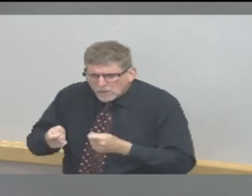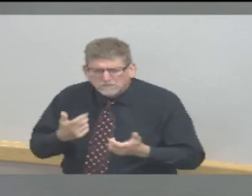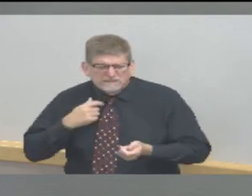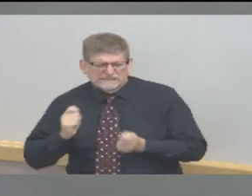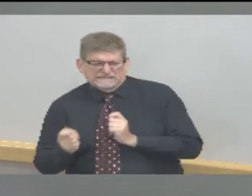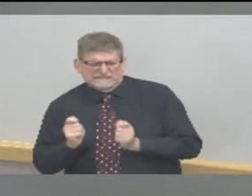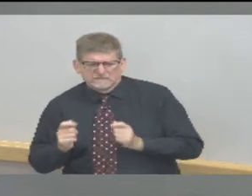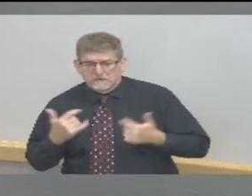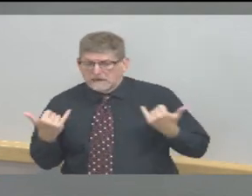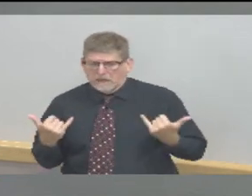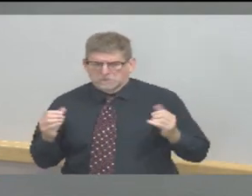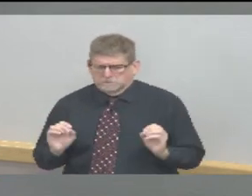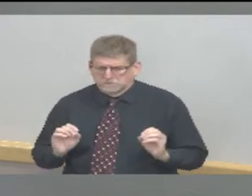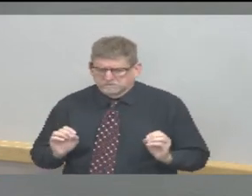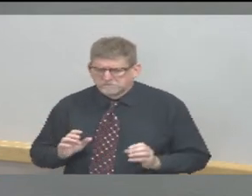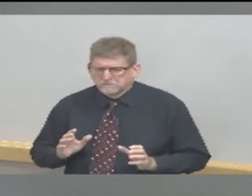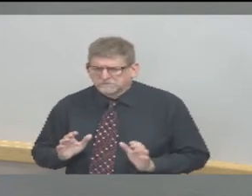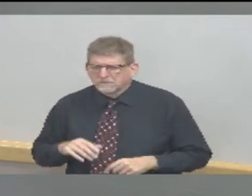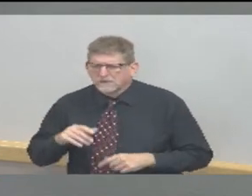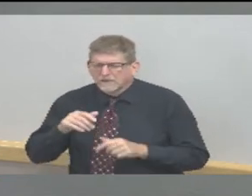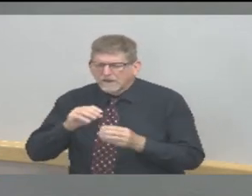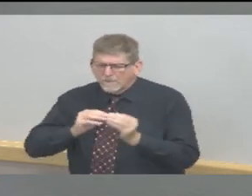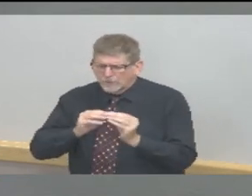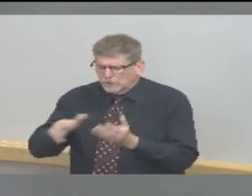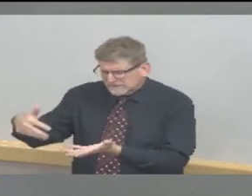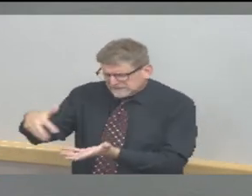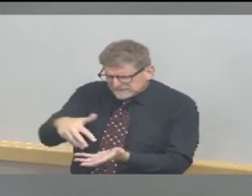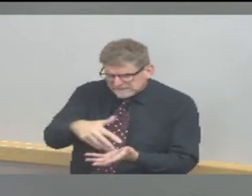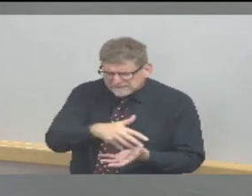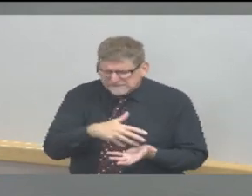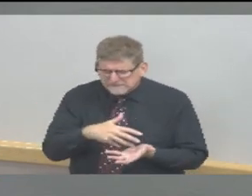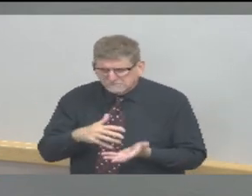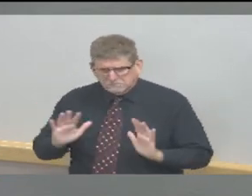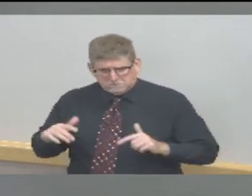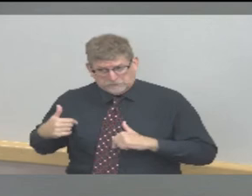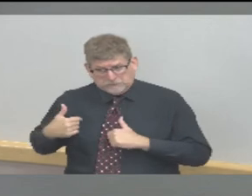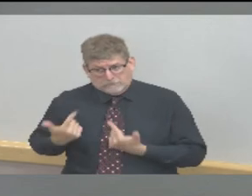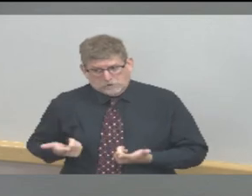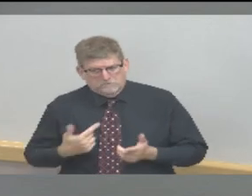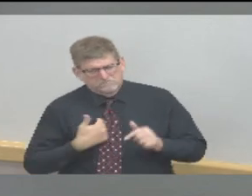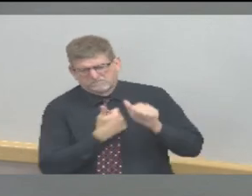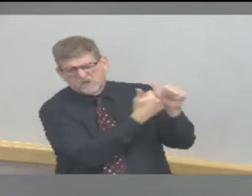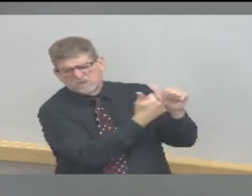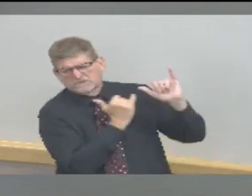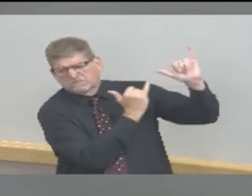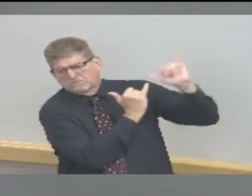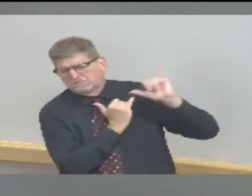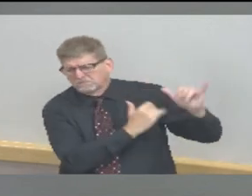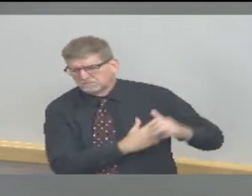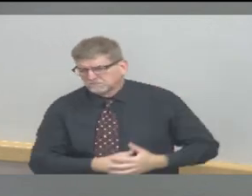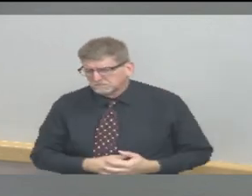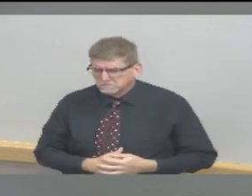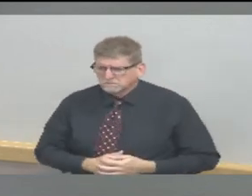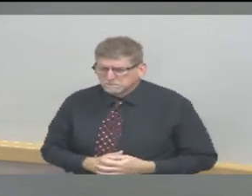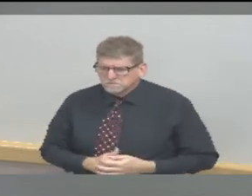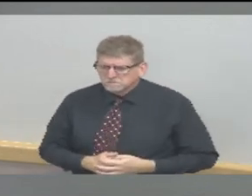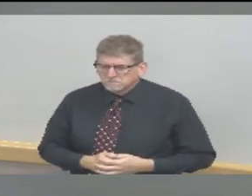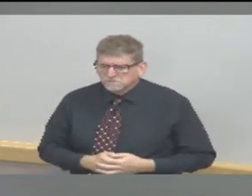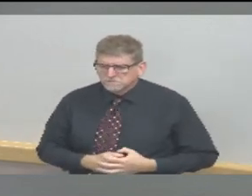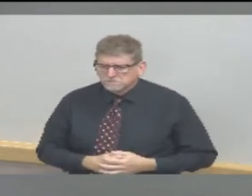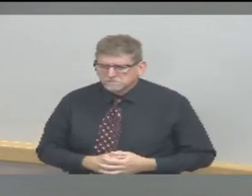local data. But we are going to proceed with the stage 3 as outlined by Governor Holcomb.